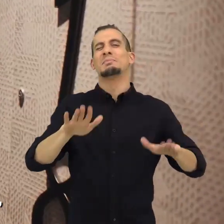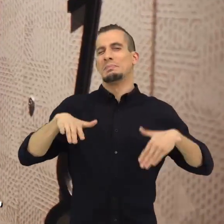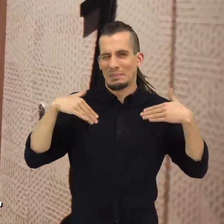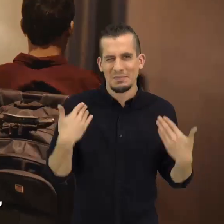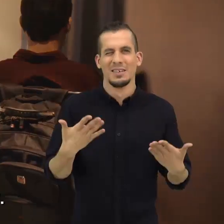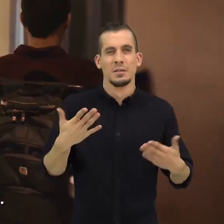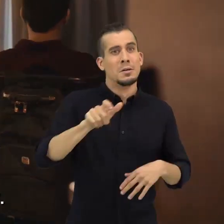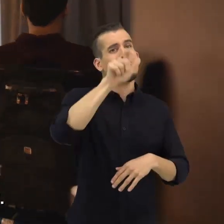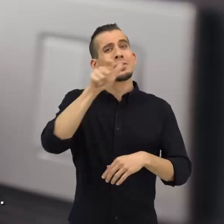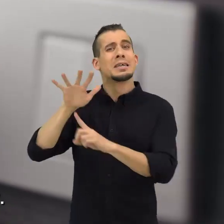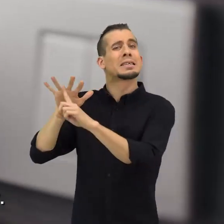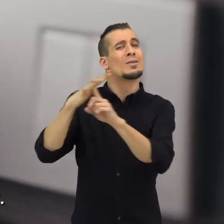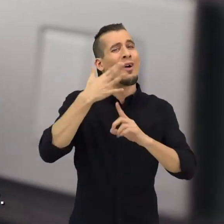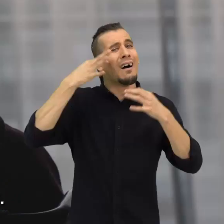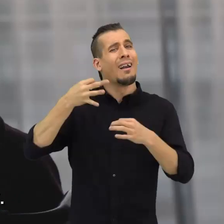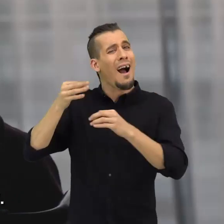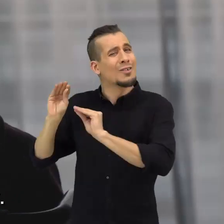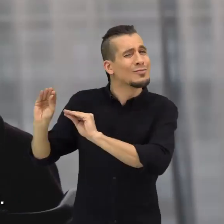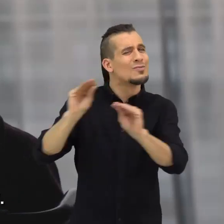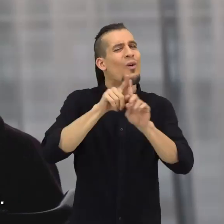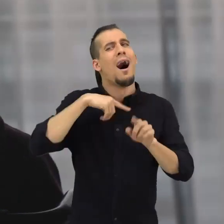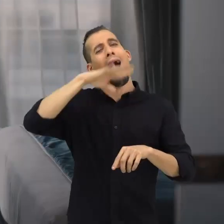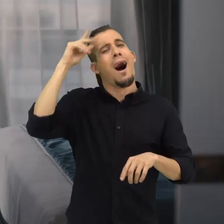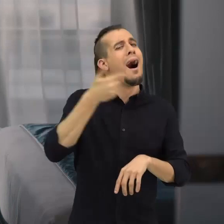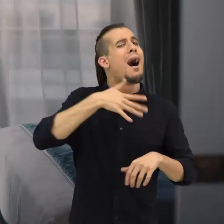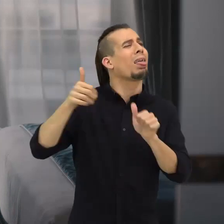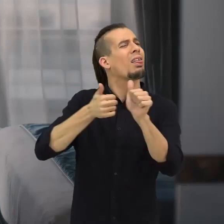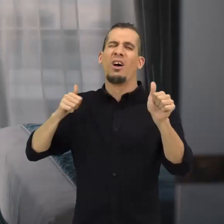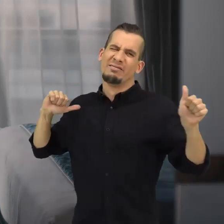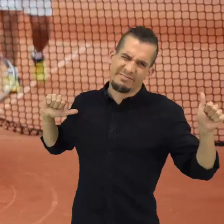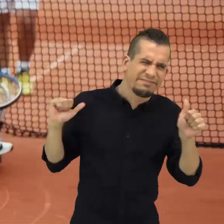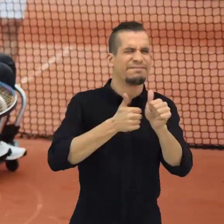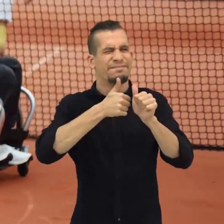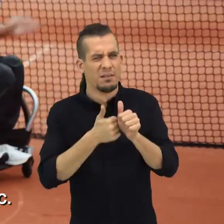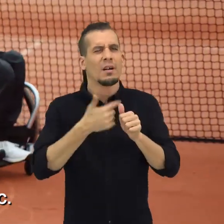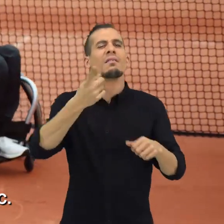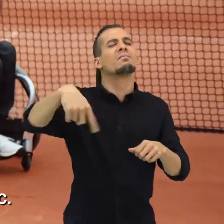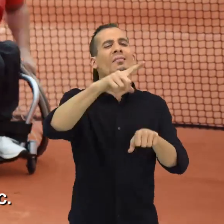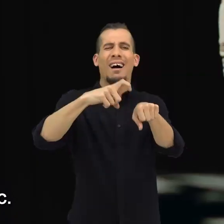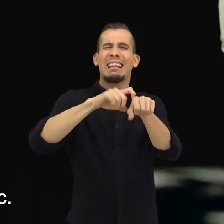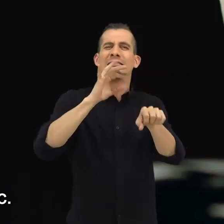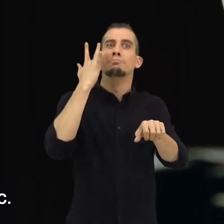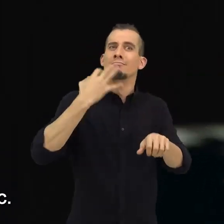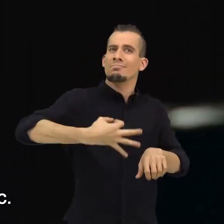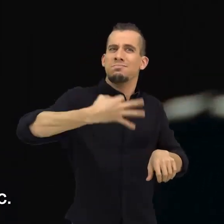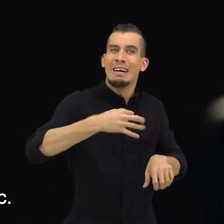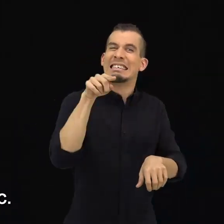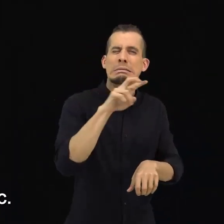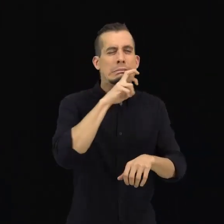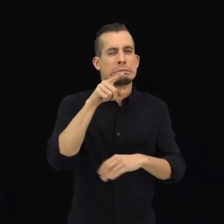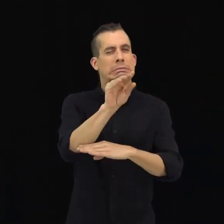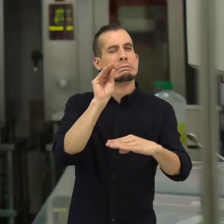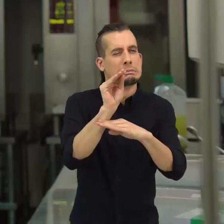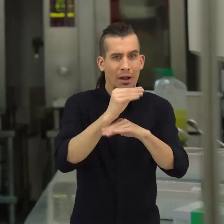open life, thinking more about people's reality, without leaving anyone behind. That's the courage of being authentic.